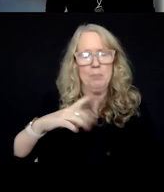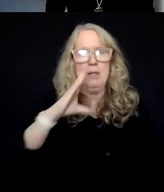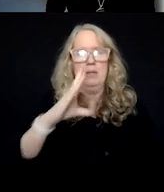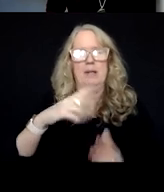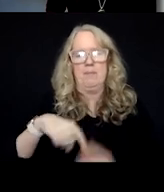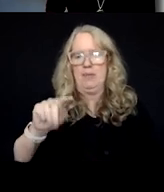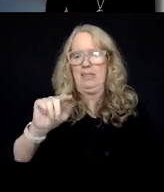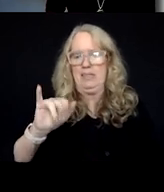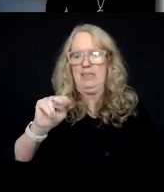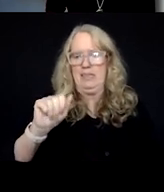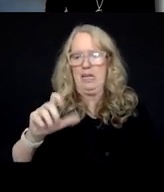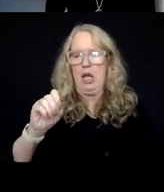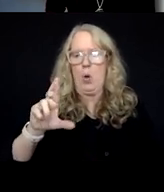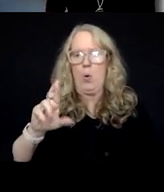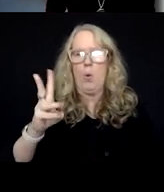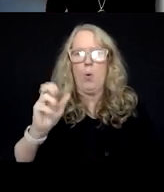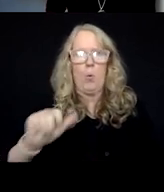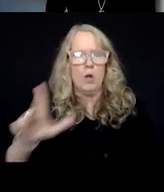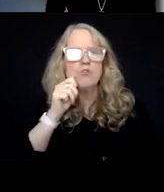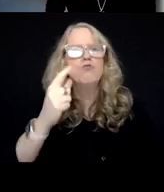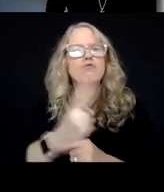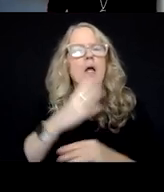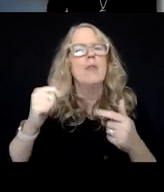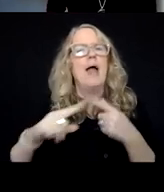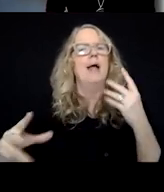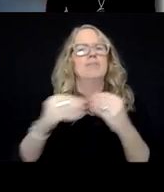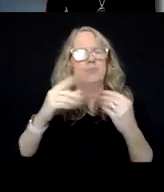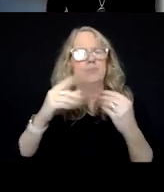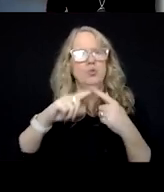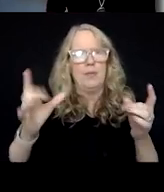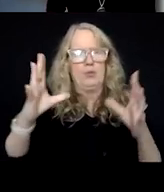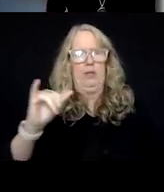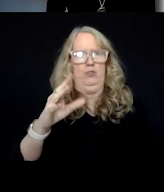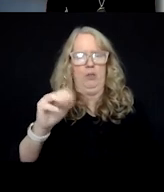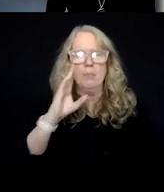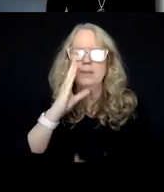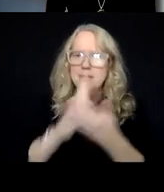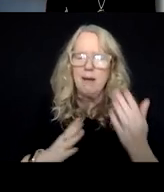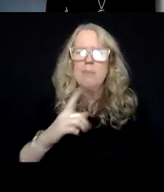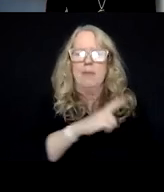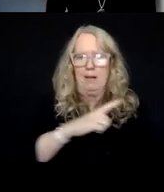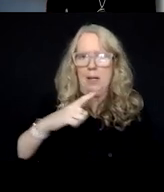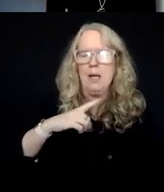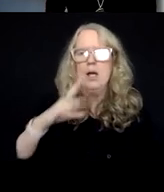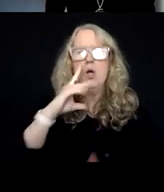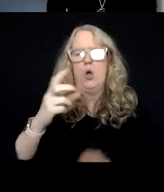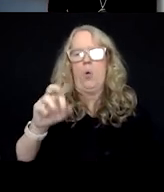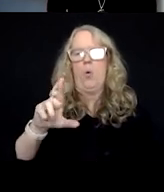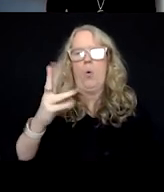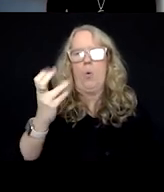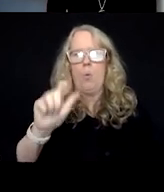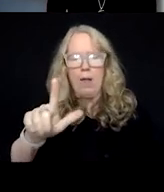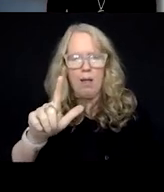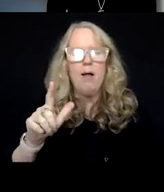Tina Orwell, who I know is a regular contributor to the crisis jam. So the legislation that Representative Orwell has